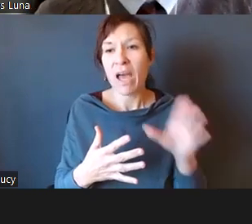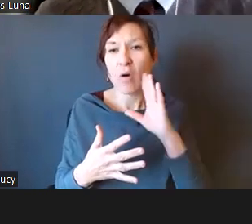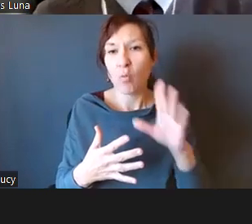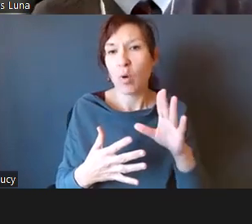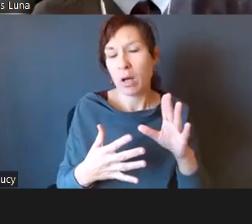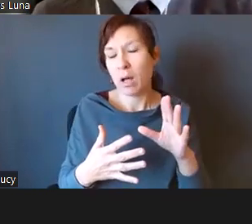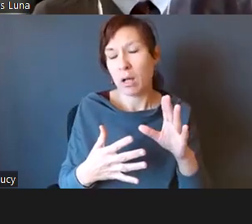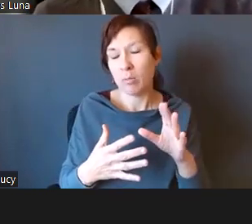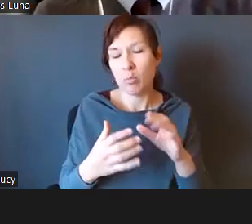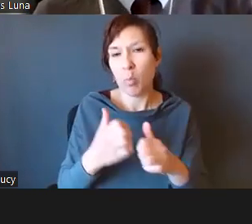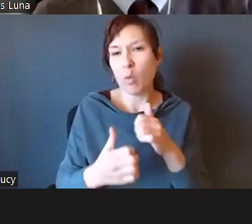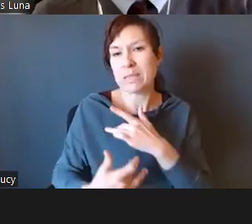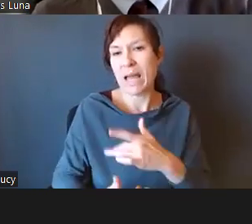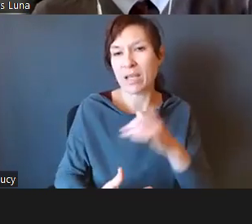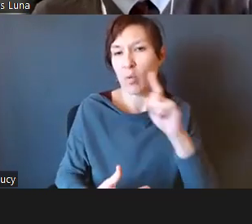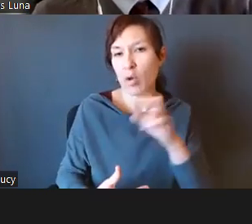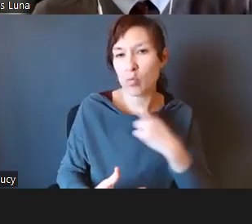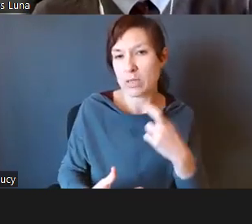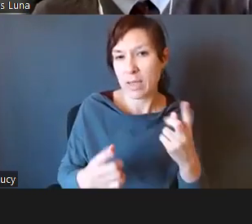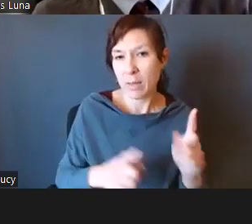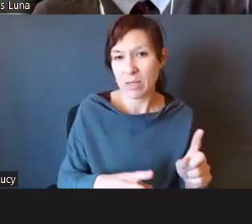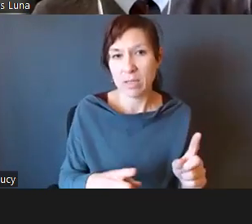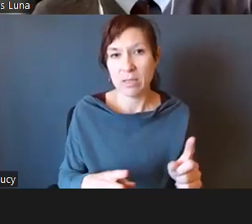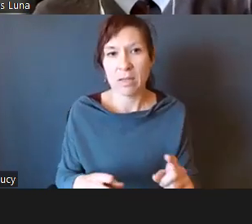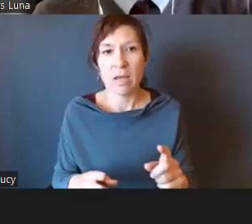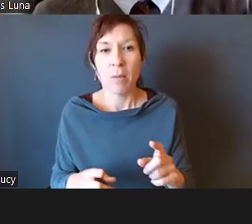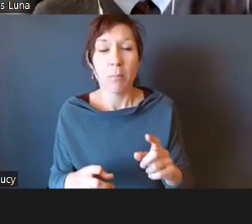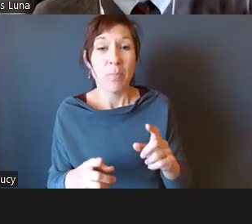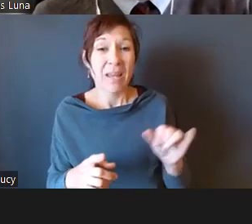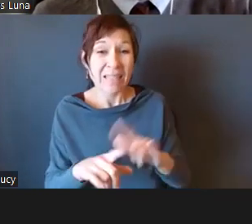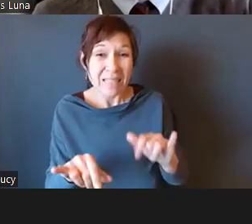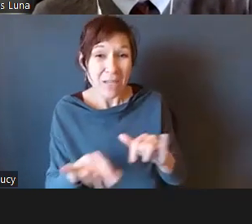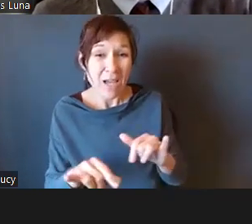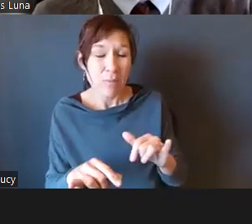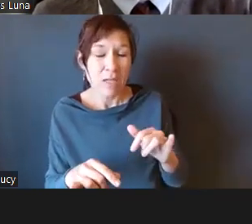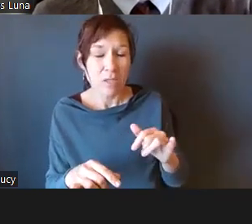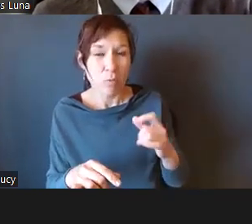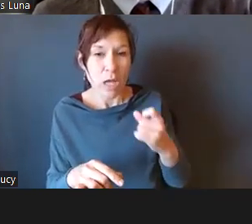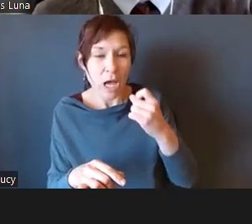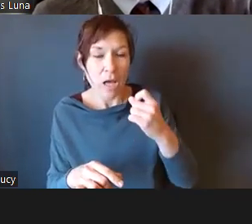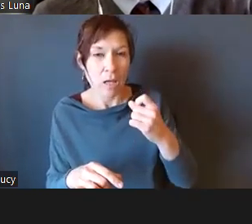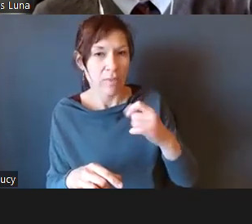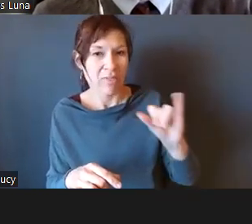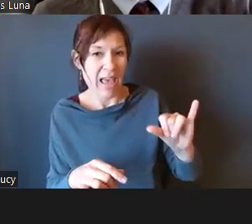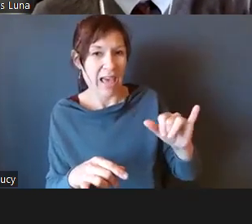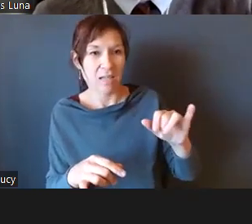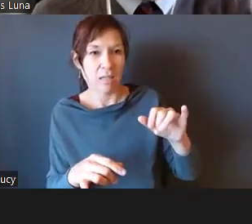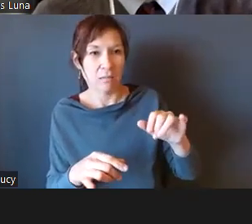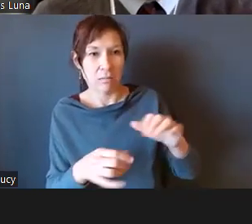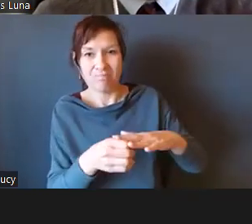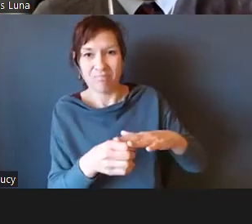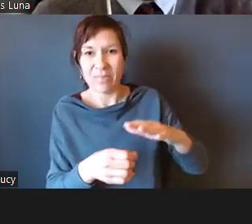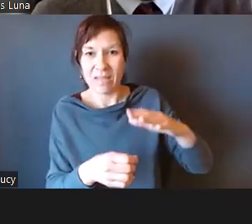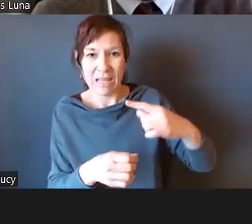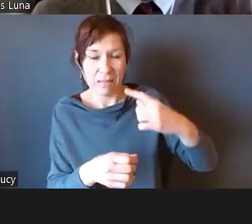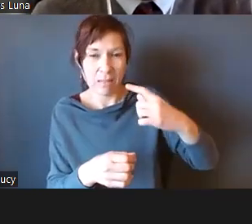it's probably also one that we know the least about in terms of what needs to happen in those communities. So that would be a great conversation to have, and also to